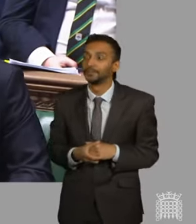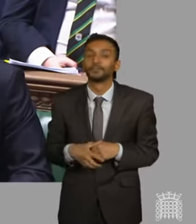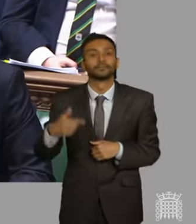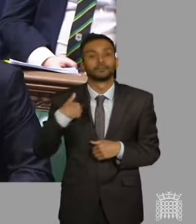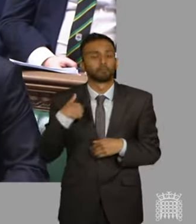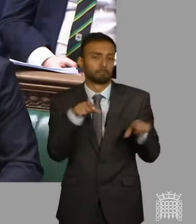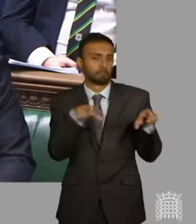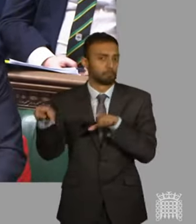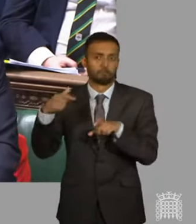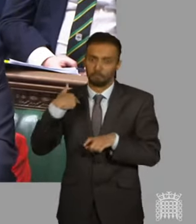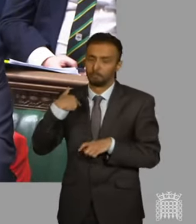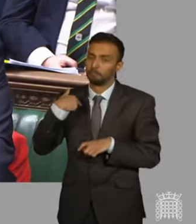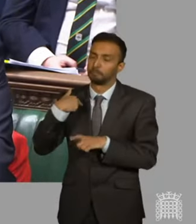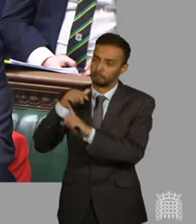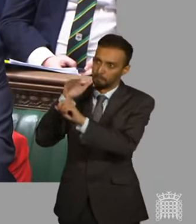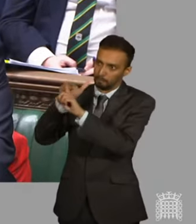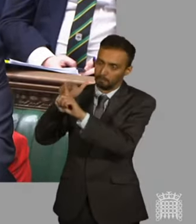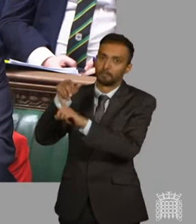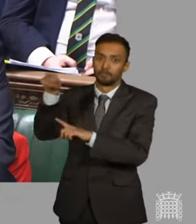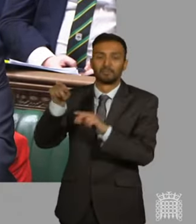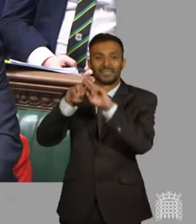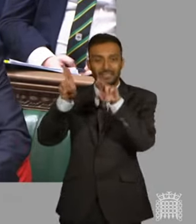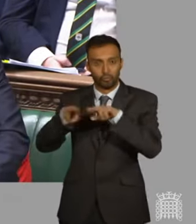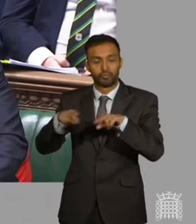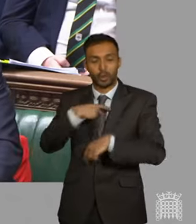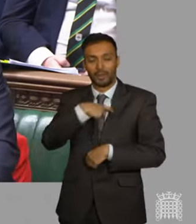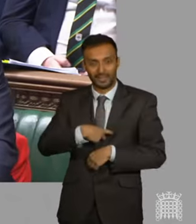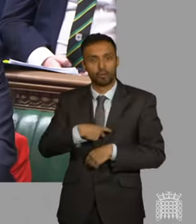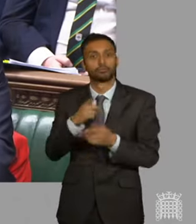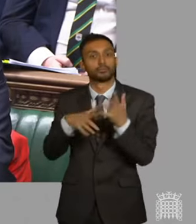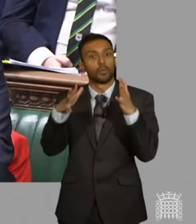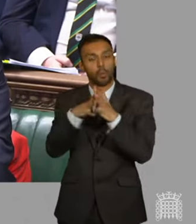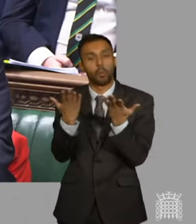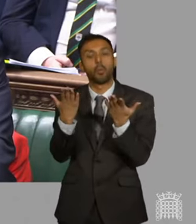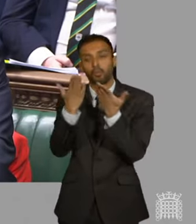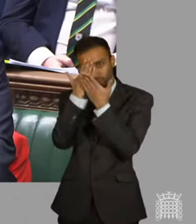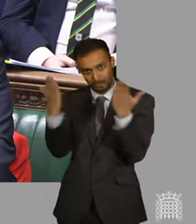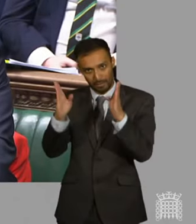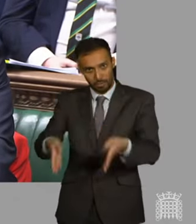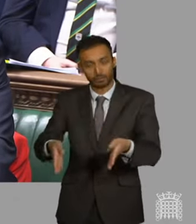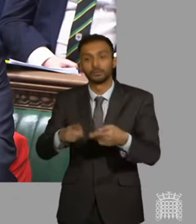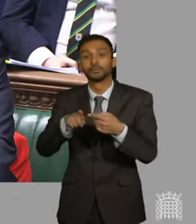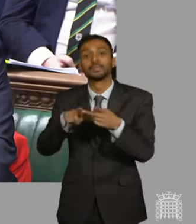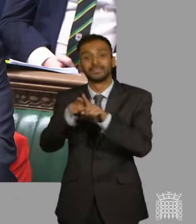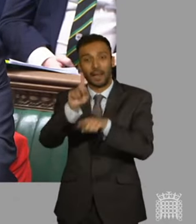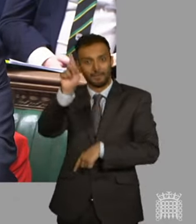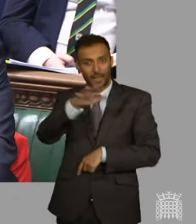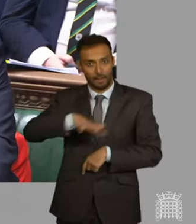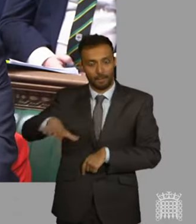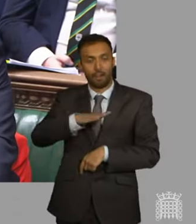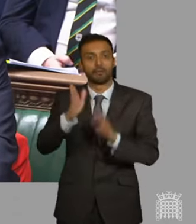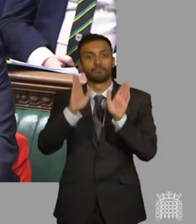be respected and civilians to be protected, and that is what our current legal assessments say is happening.